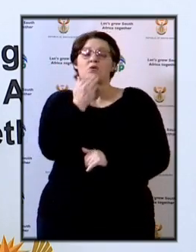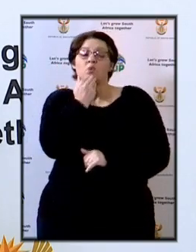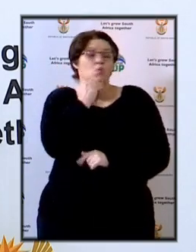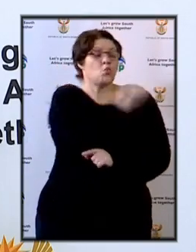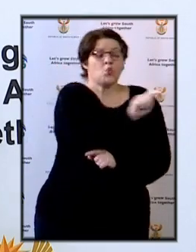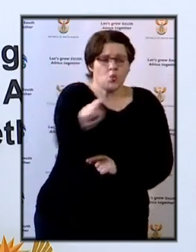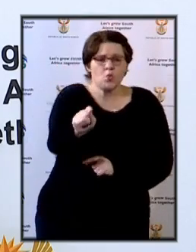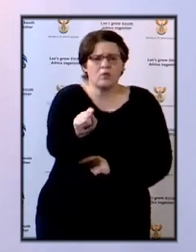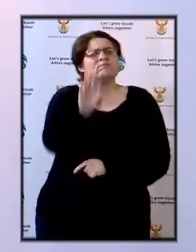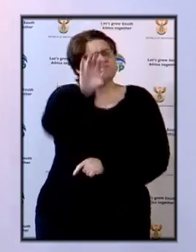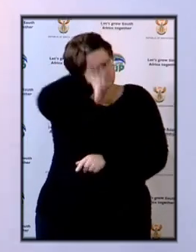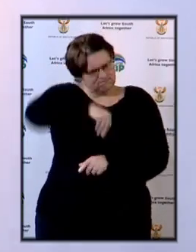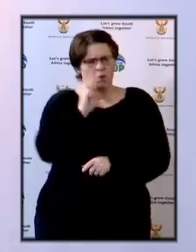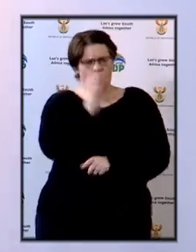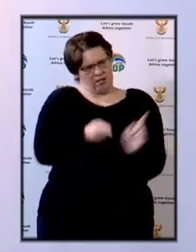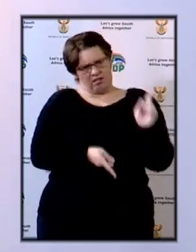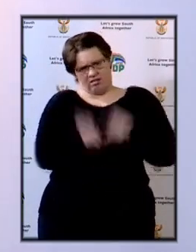us.